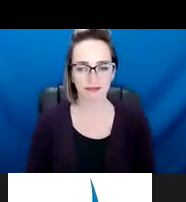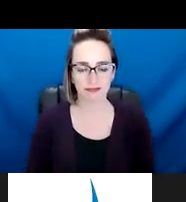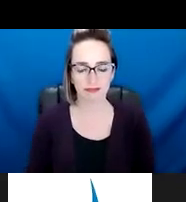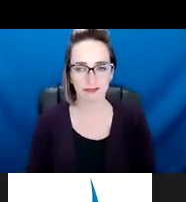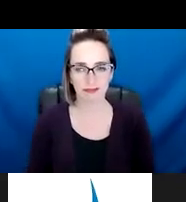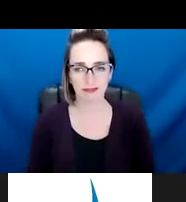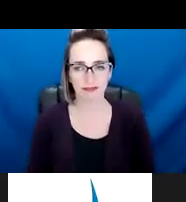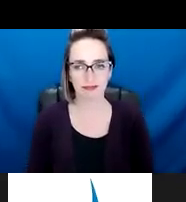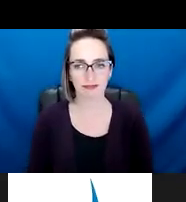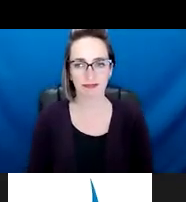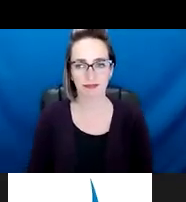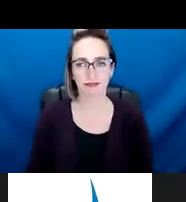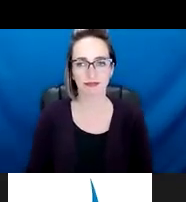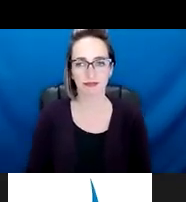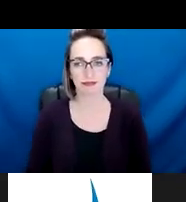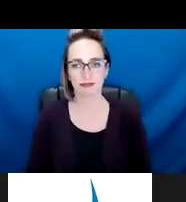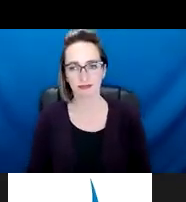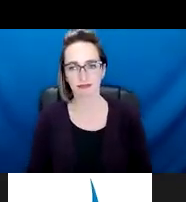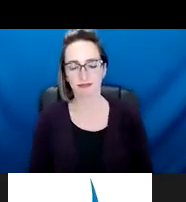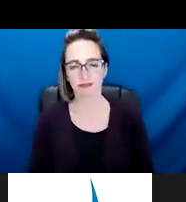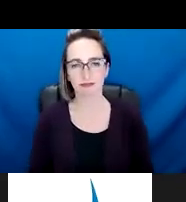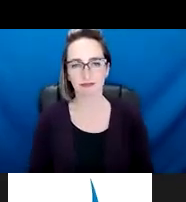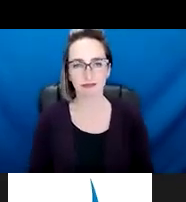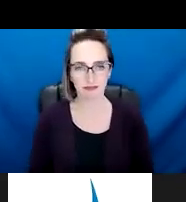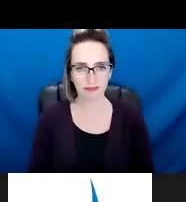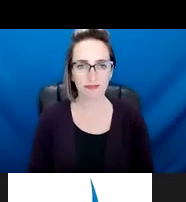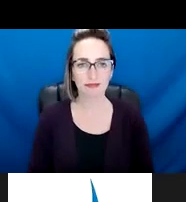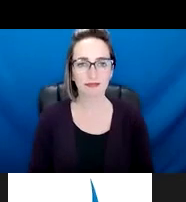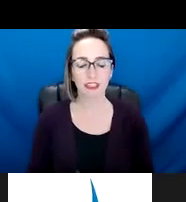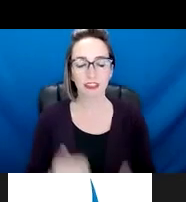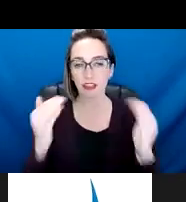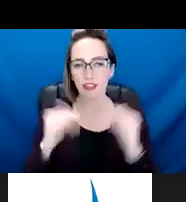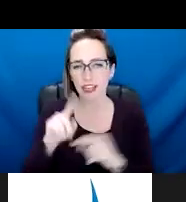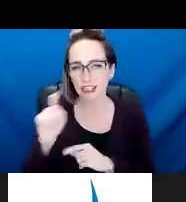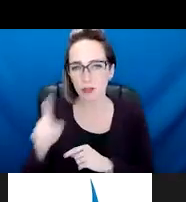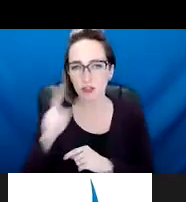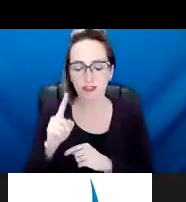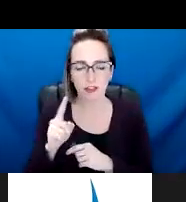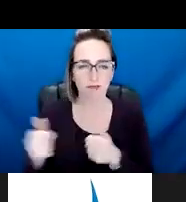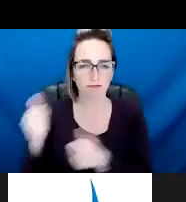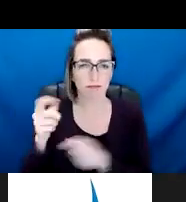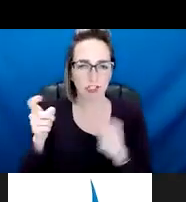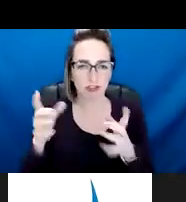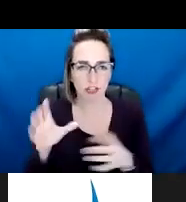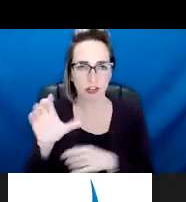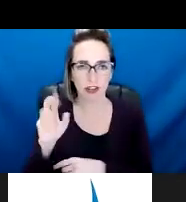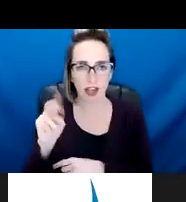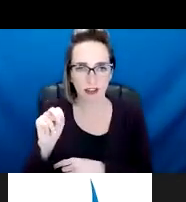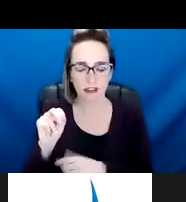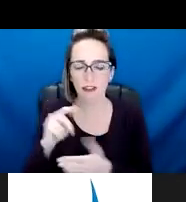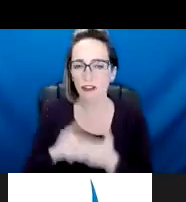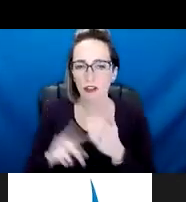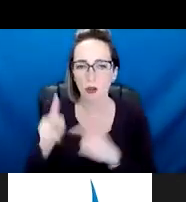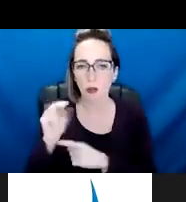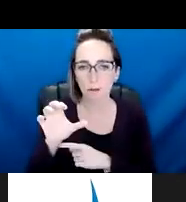Um, I believe that, um, Director Cotton can handle this one. Um, what public safety models, um, and, or the